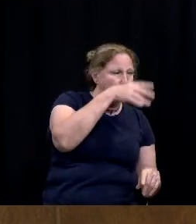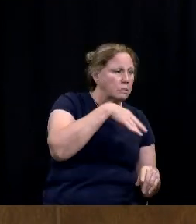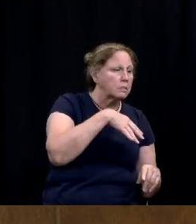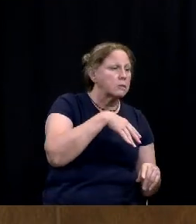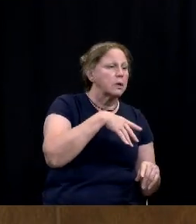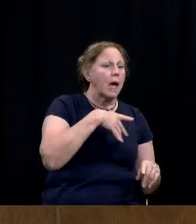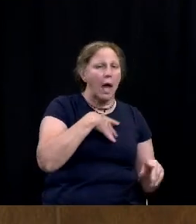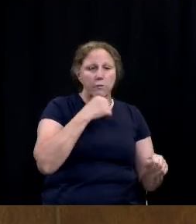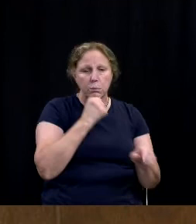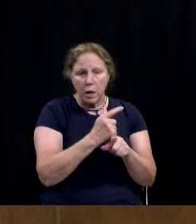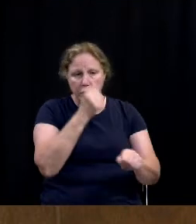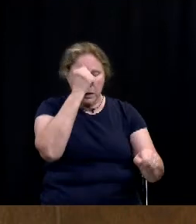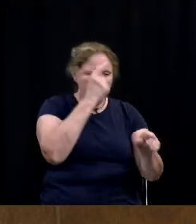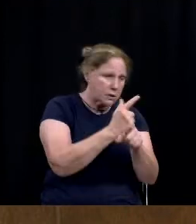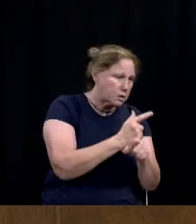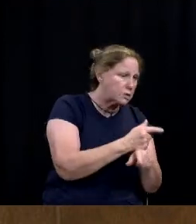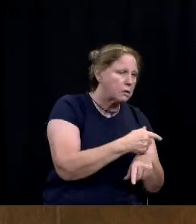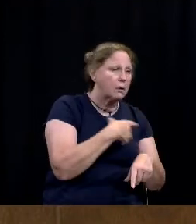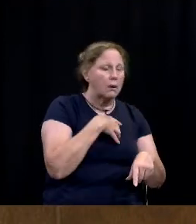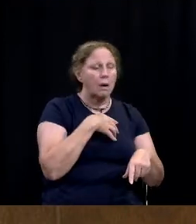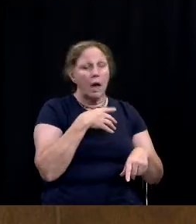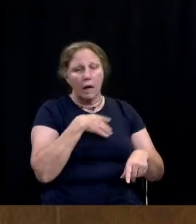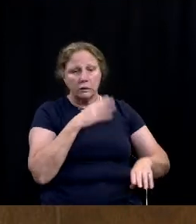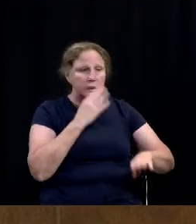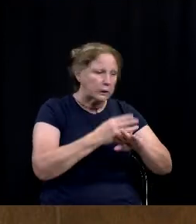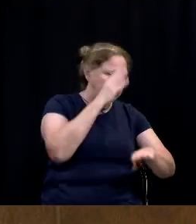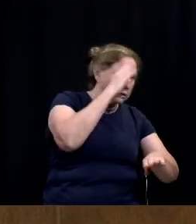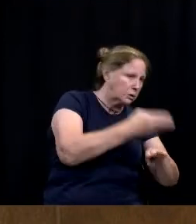brothers our sisters our mom dads